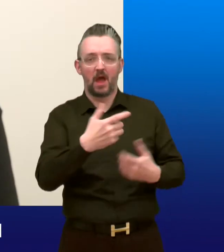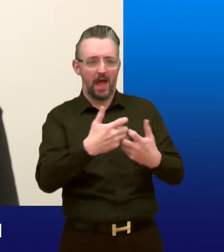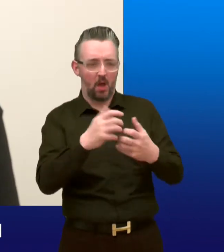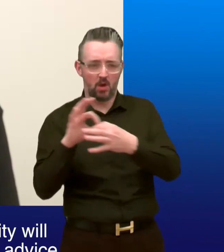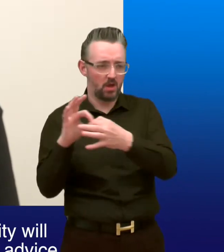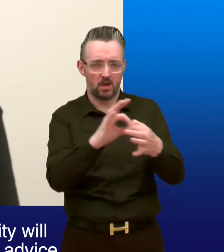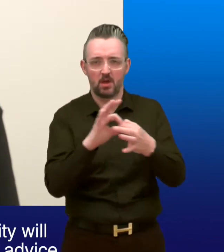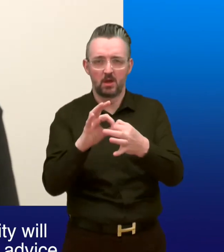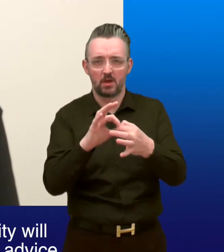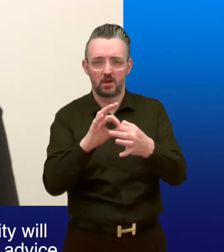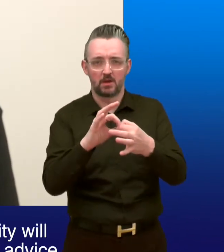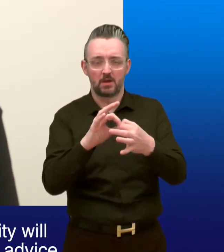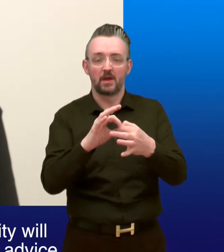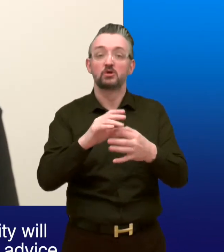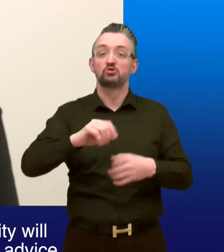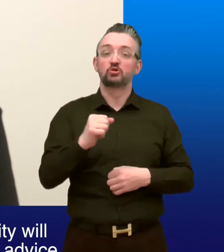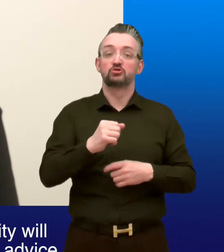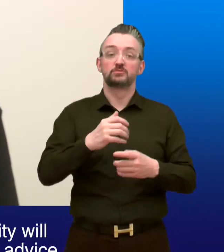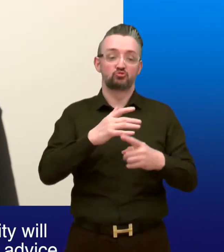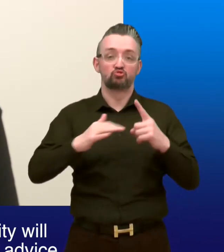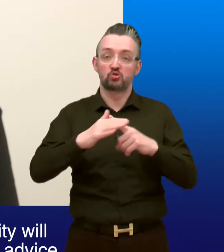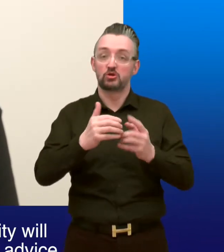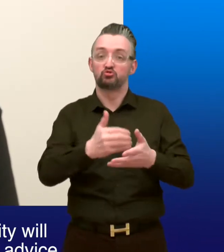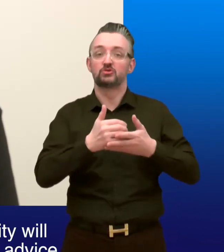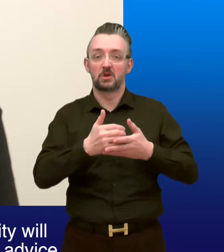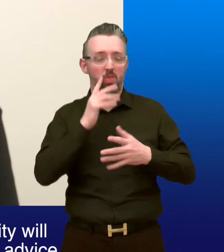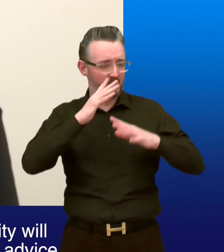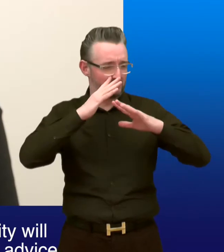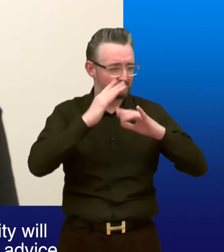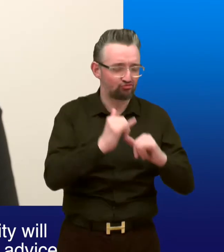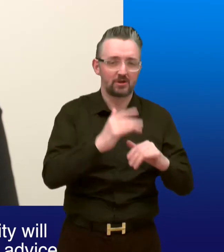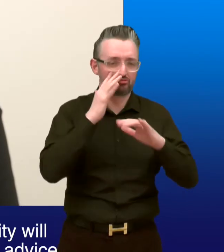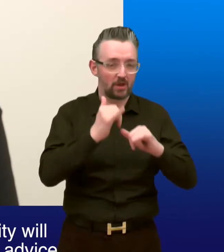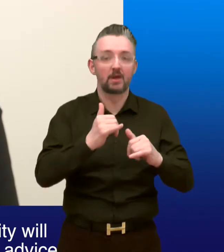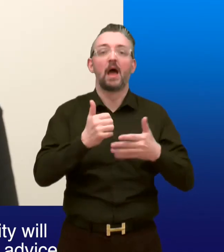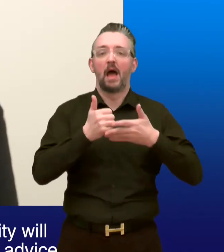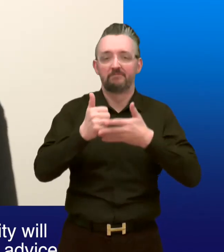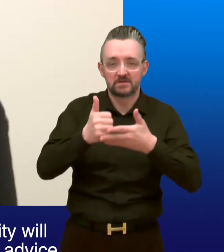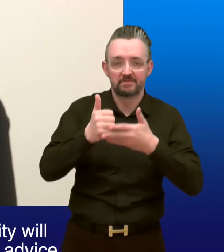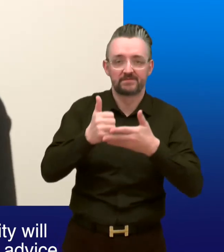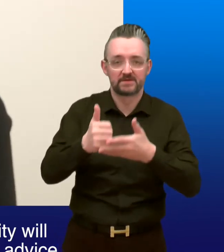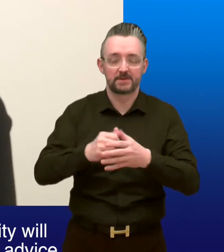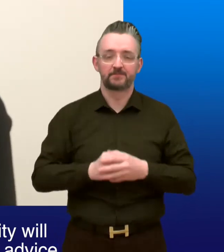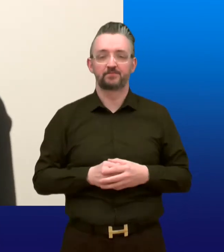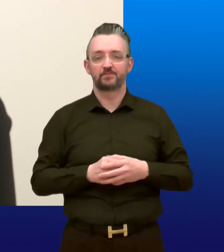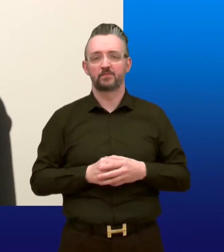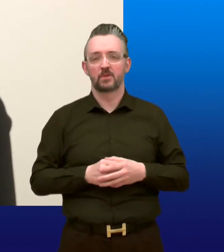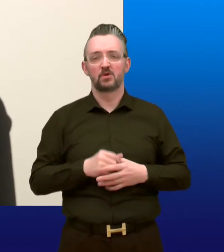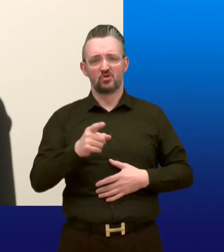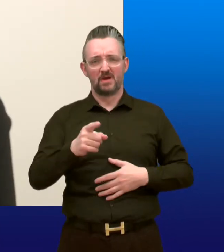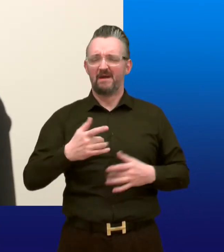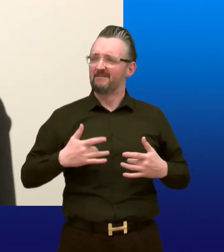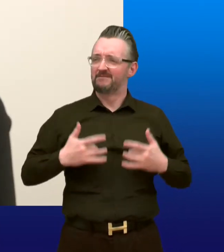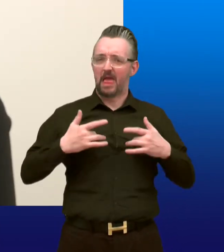account. The Scottish Commission on Social Security will provide independent scrutiny, challenge and advice. Who can